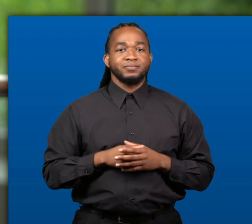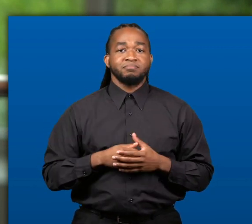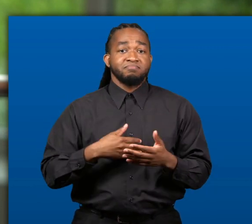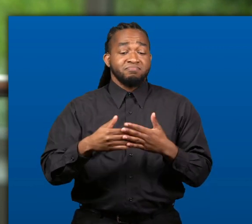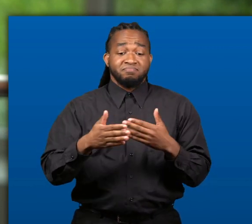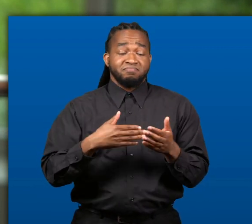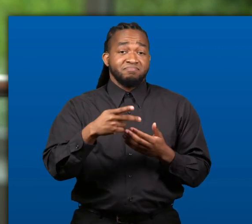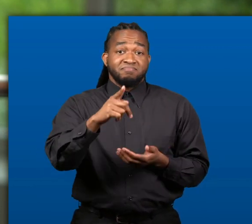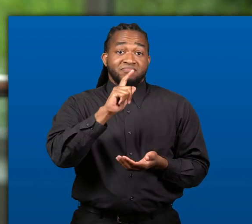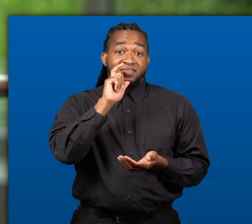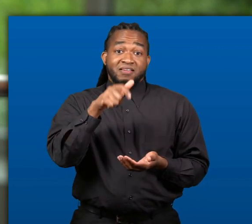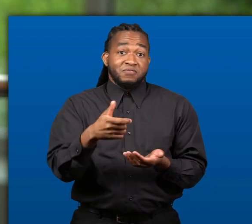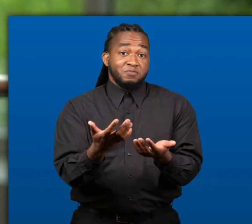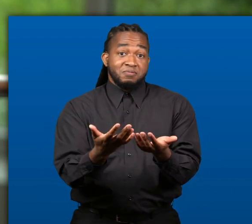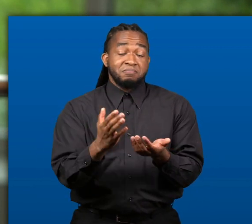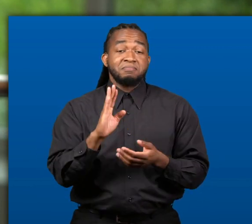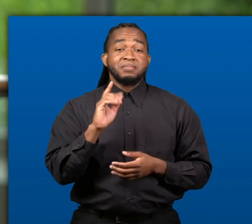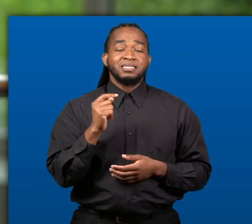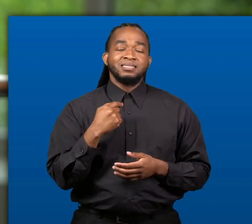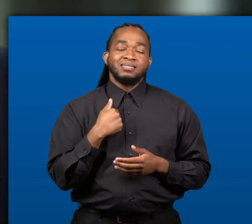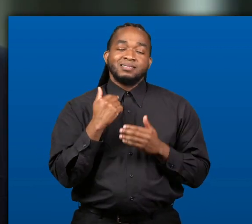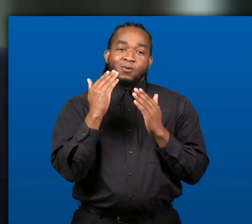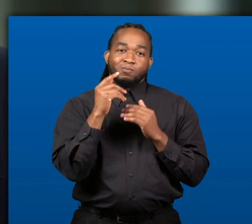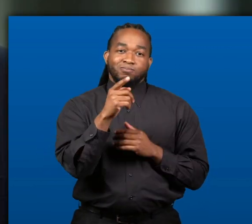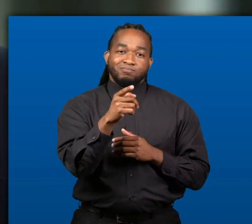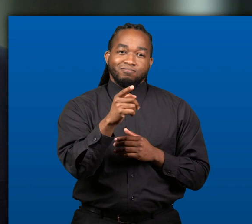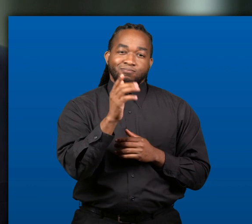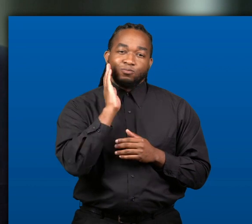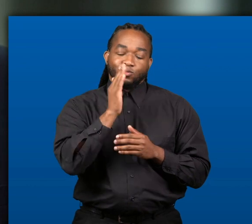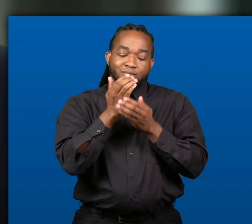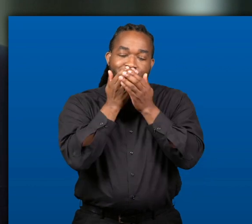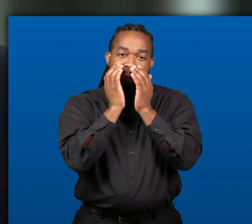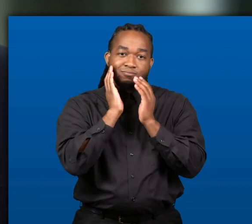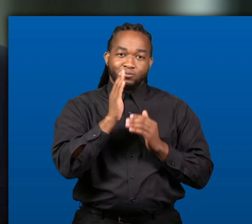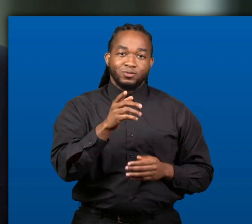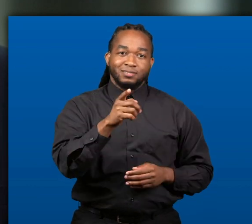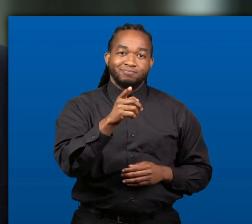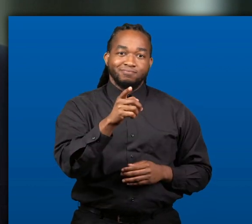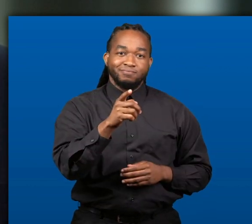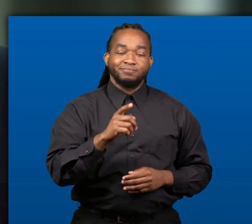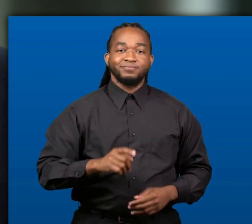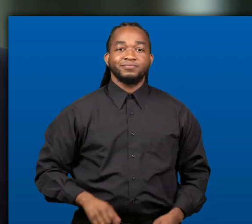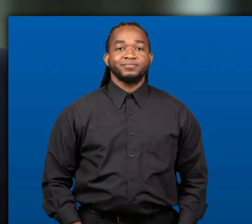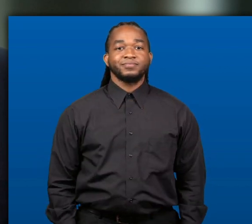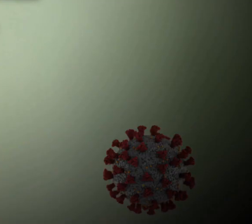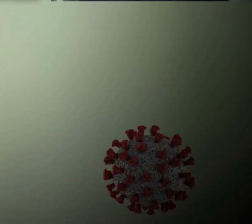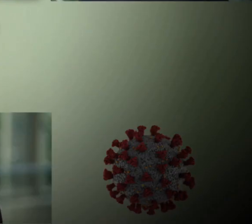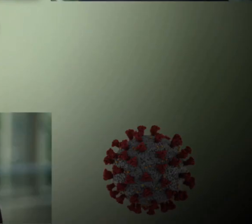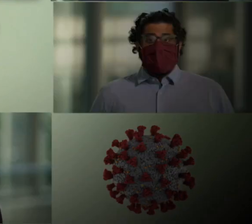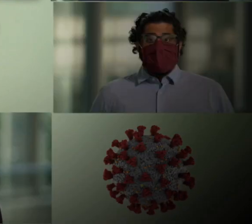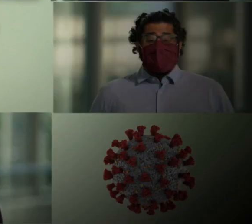Do it for their futures. Even if you don't have to, I hope you choose to.